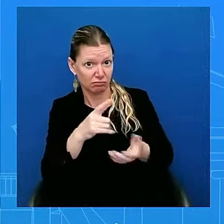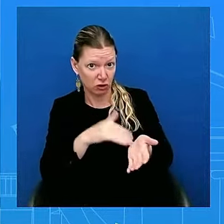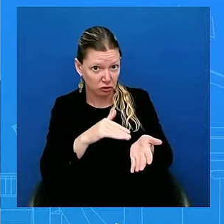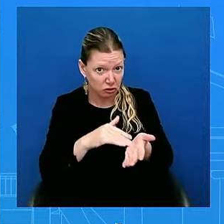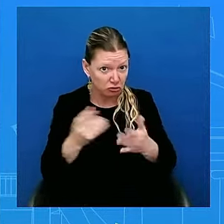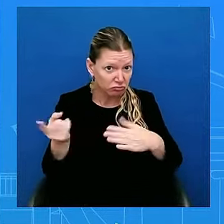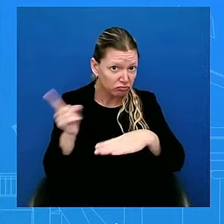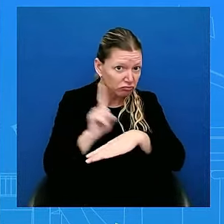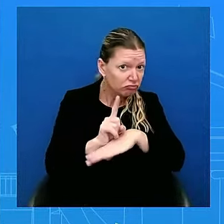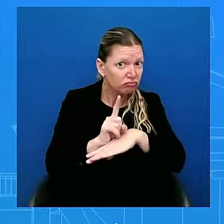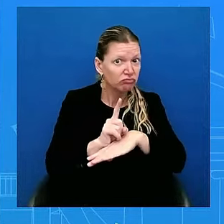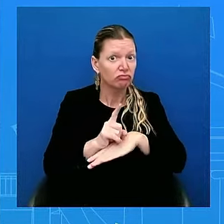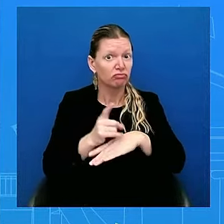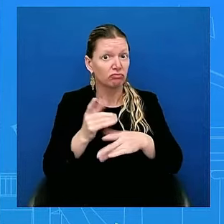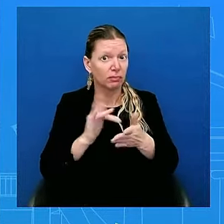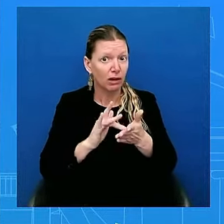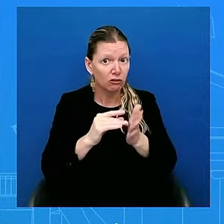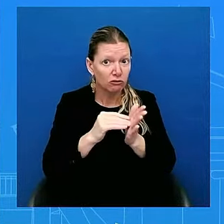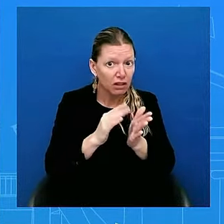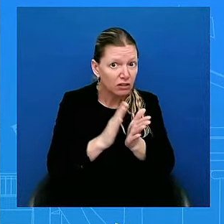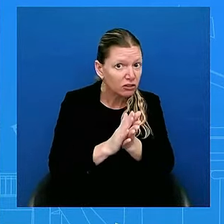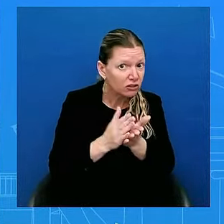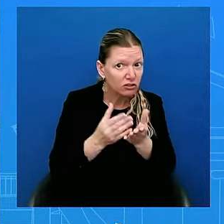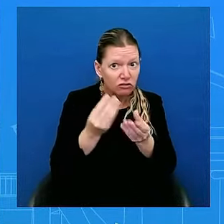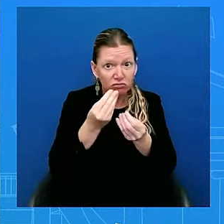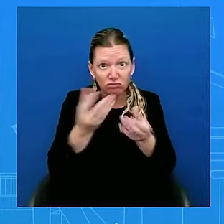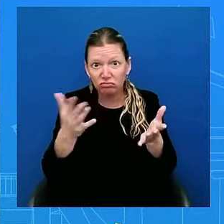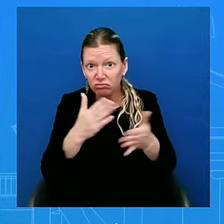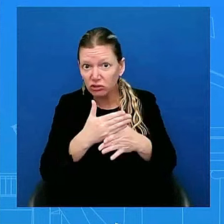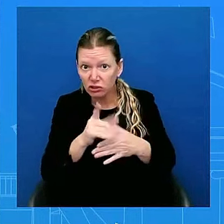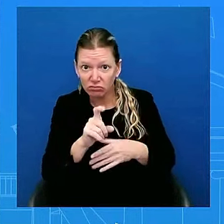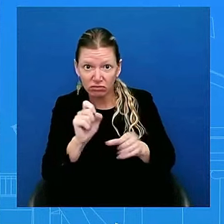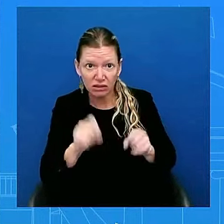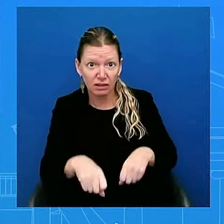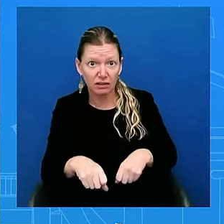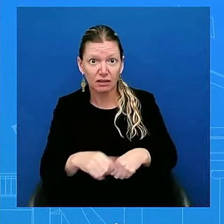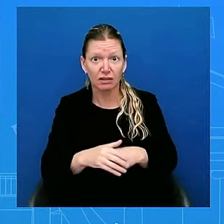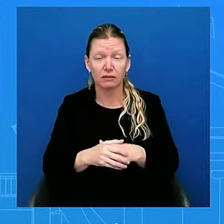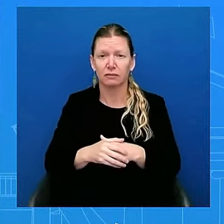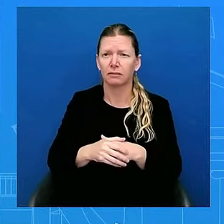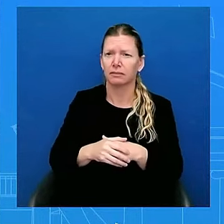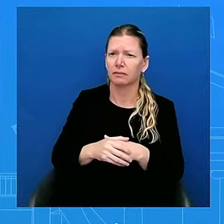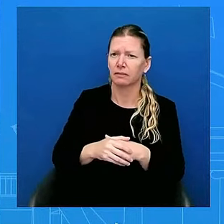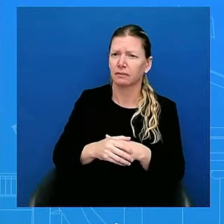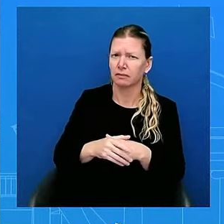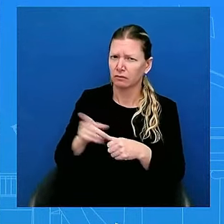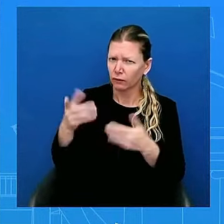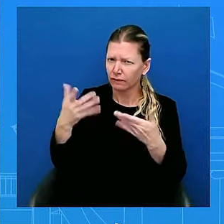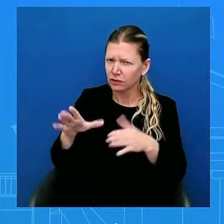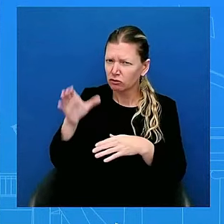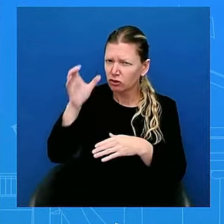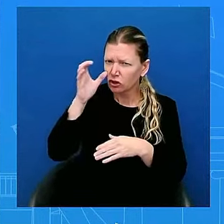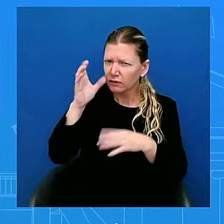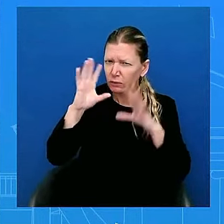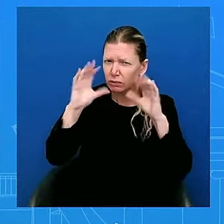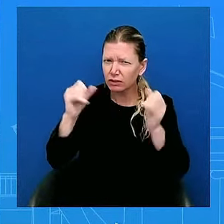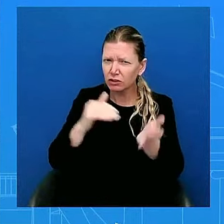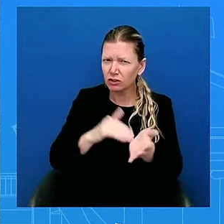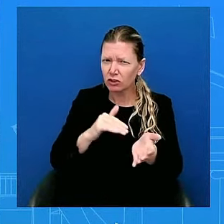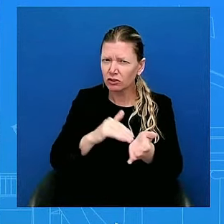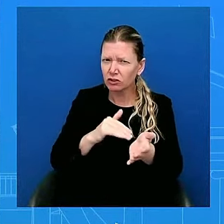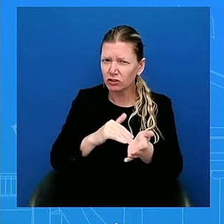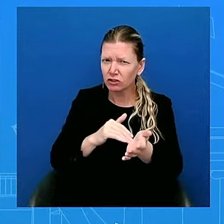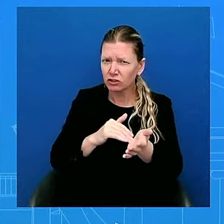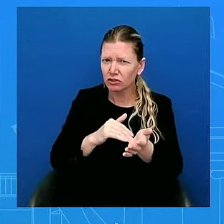You heard from the President's doctor, I believe, every day that he had COVID. He gave his assessment of what